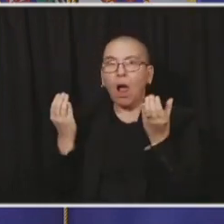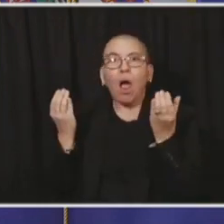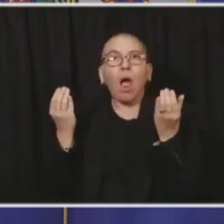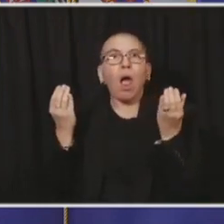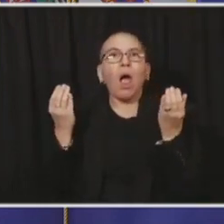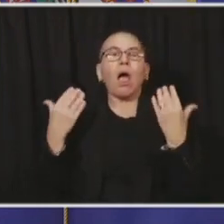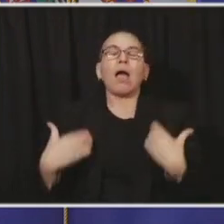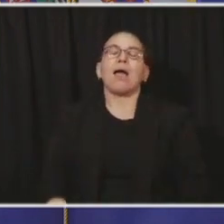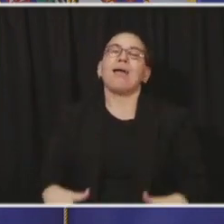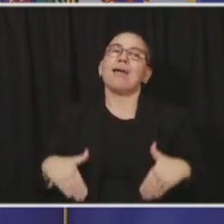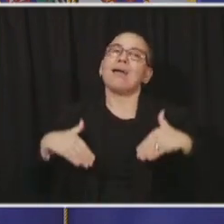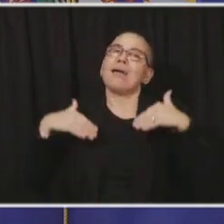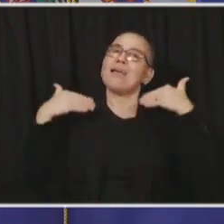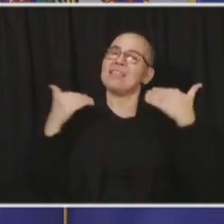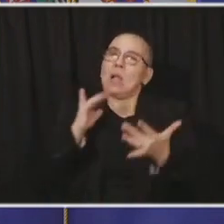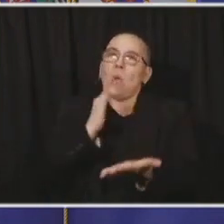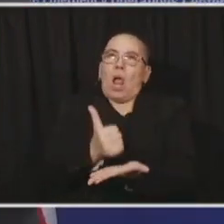year.